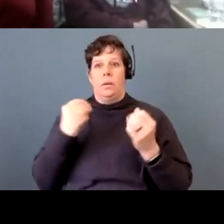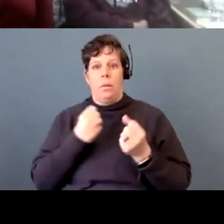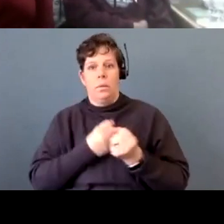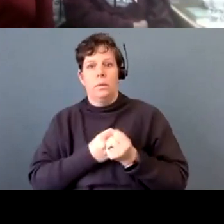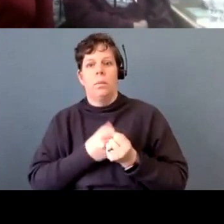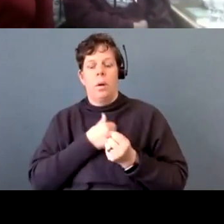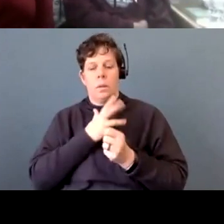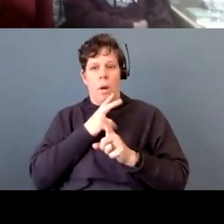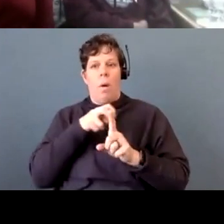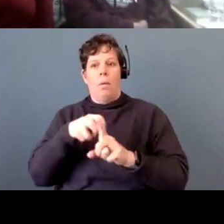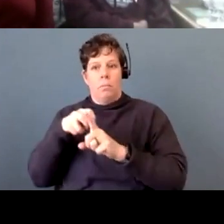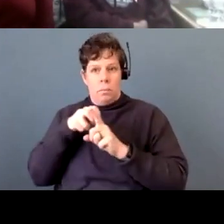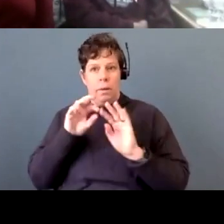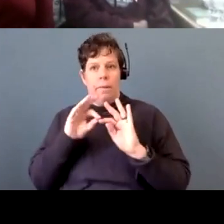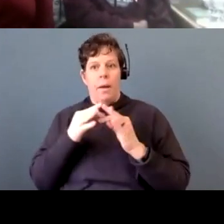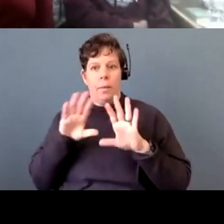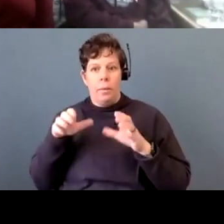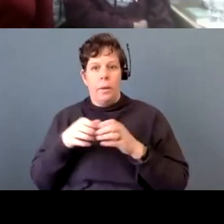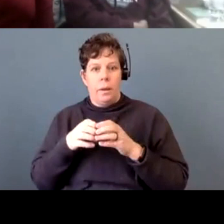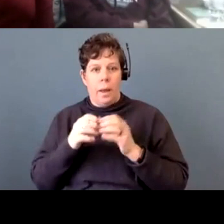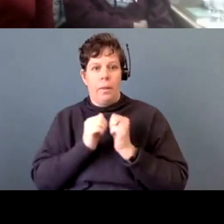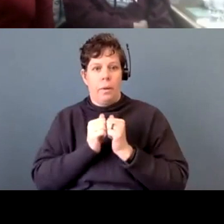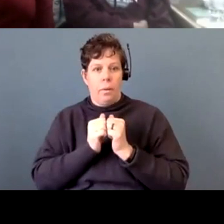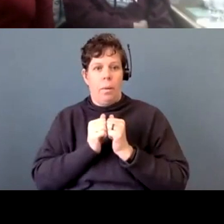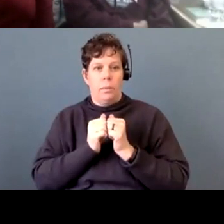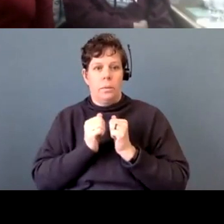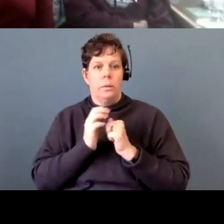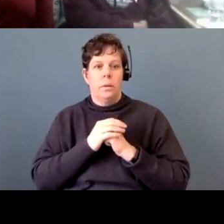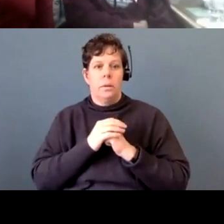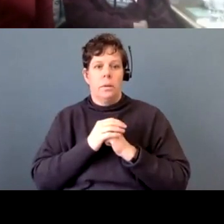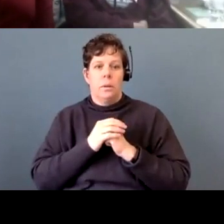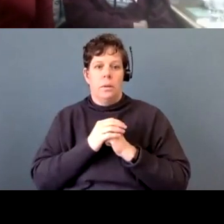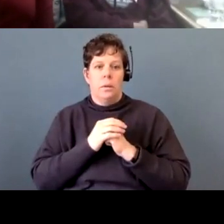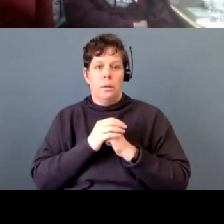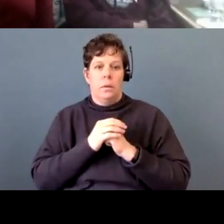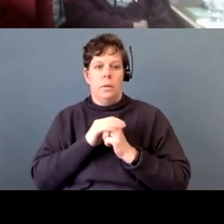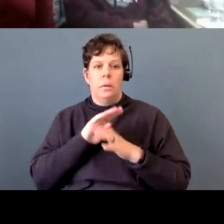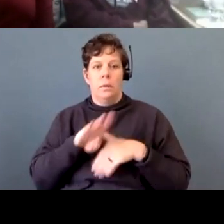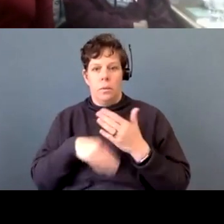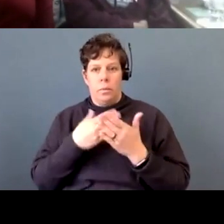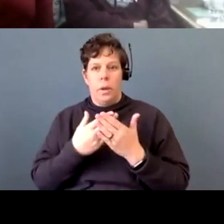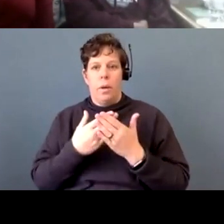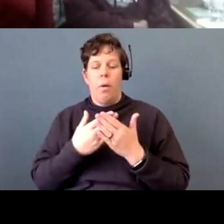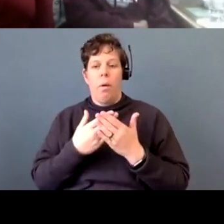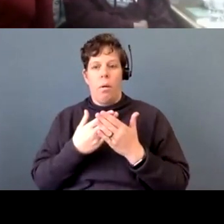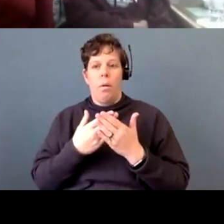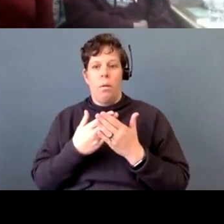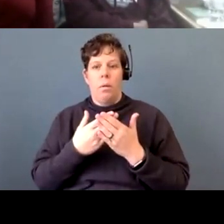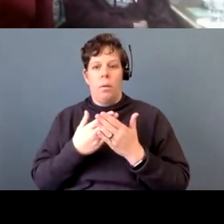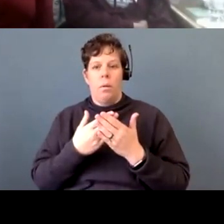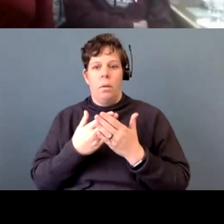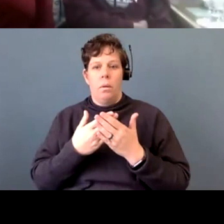So, um, we all gathered close and we all, um, pretty much hung around the, in the same